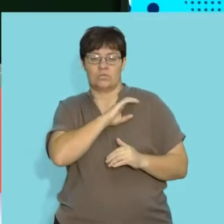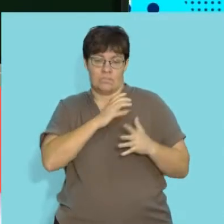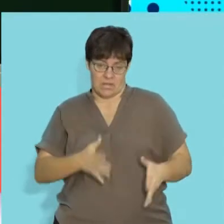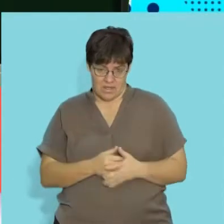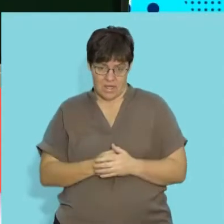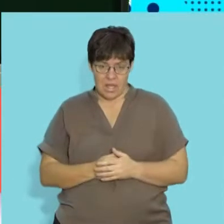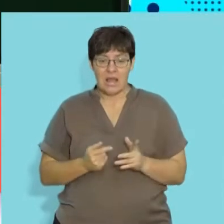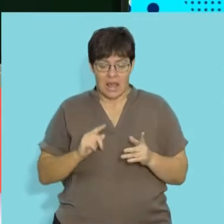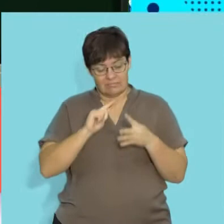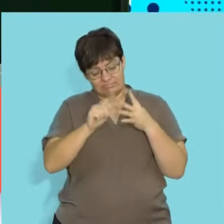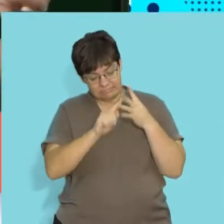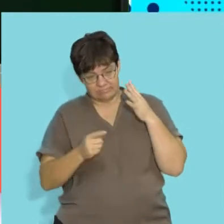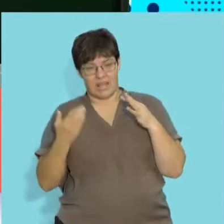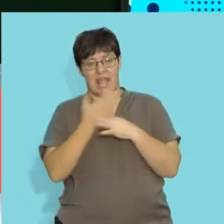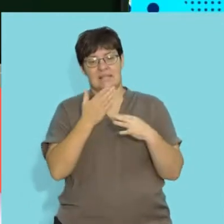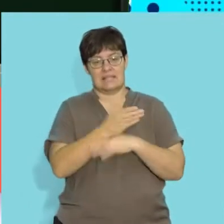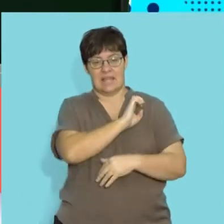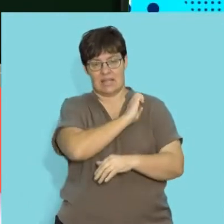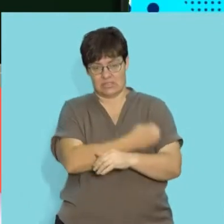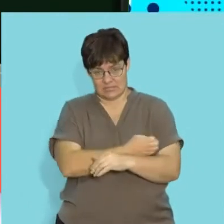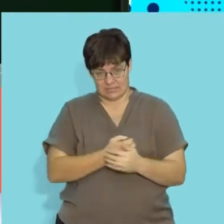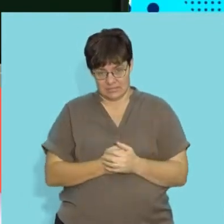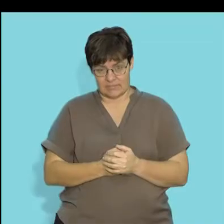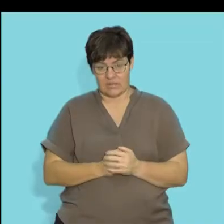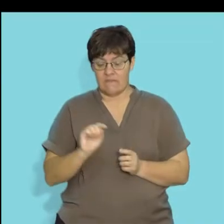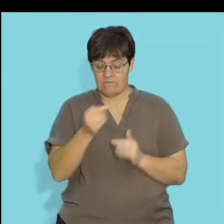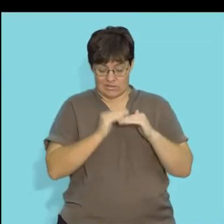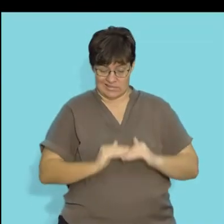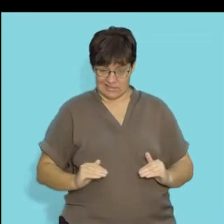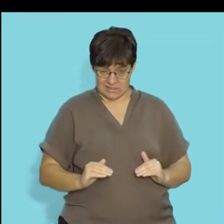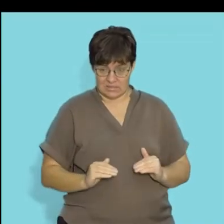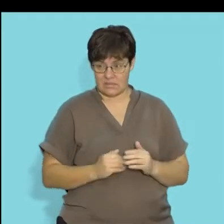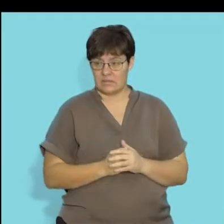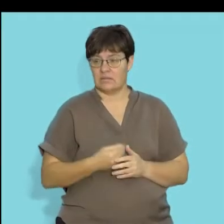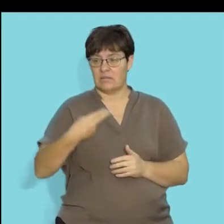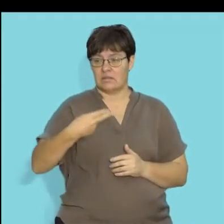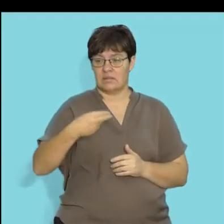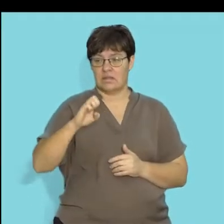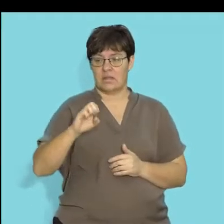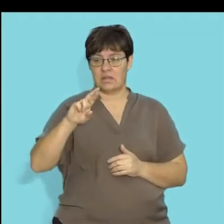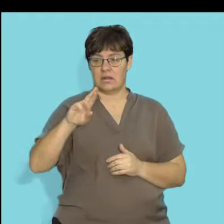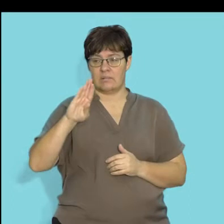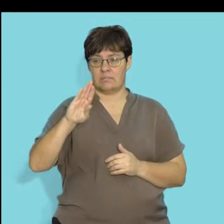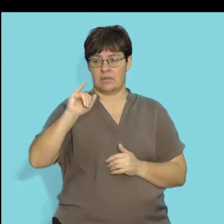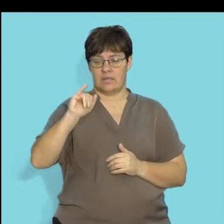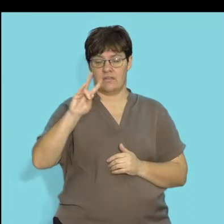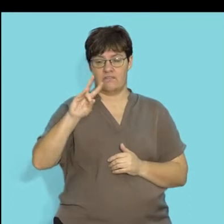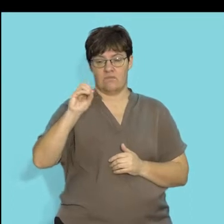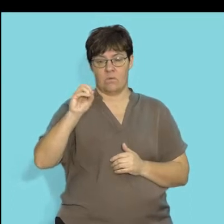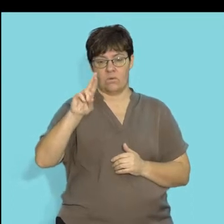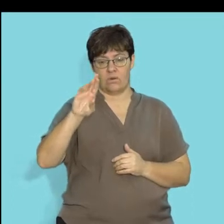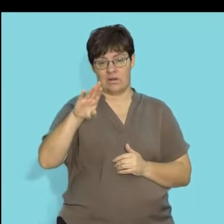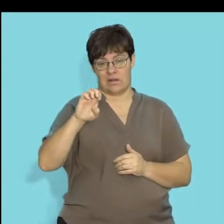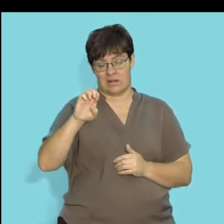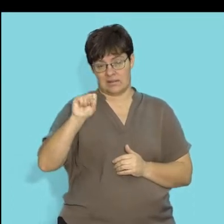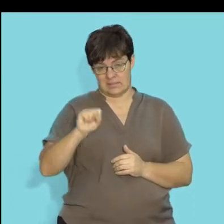accessing energy at different points in a food chain. So, the first level of consumers are your herbivores. And the word herbivores